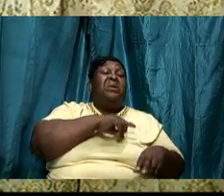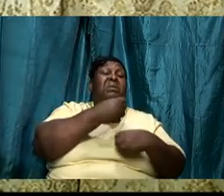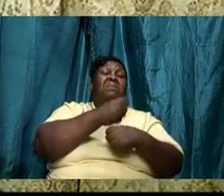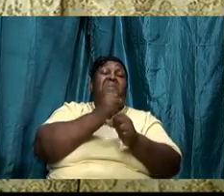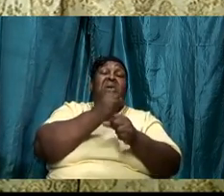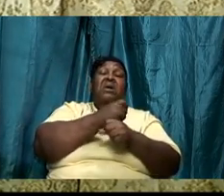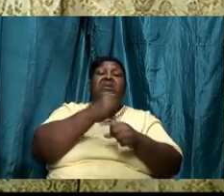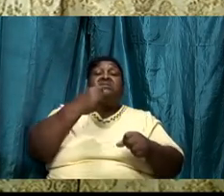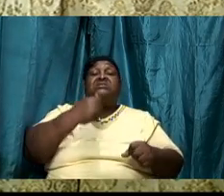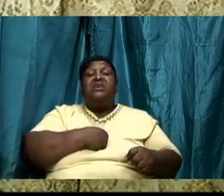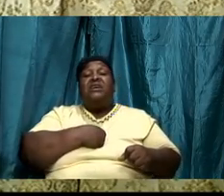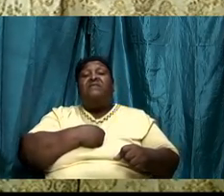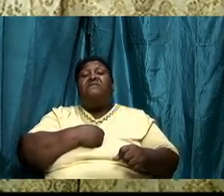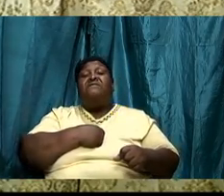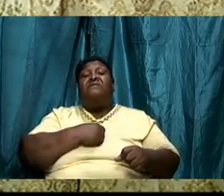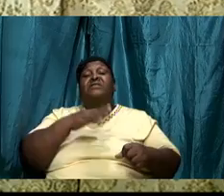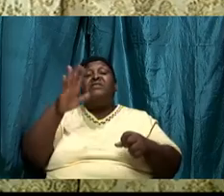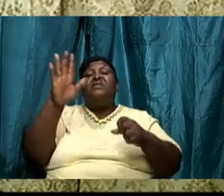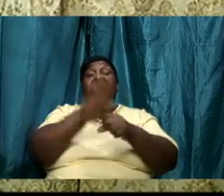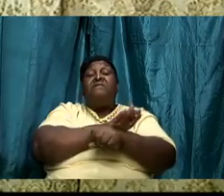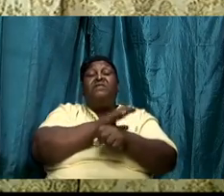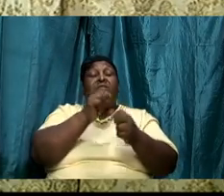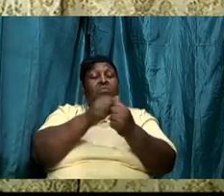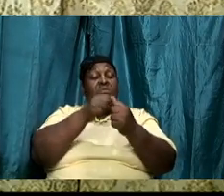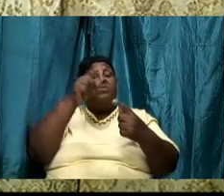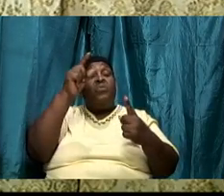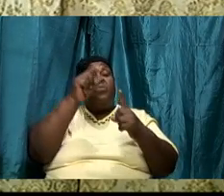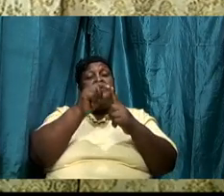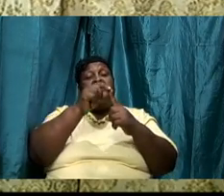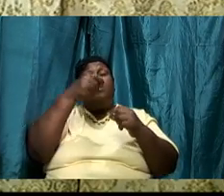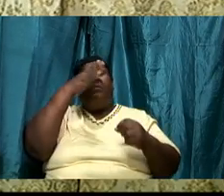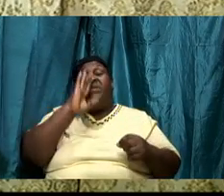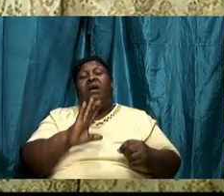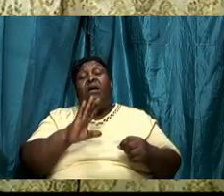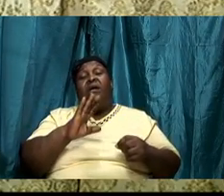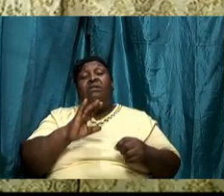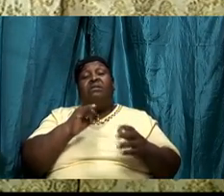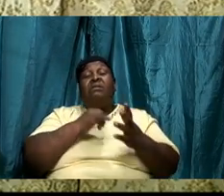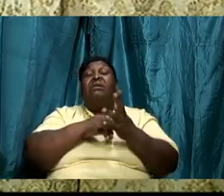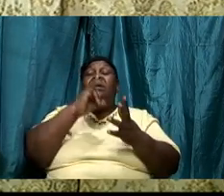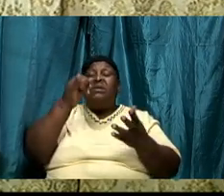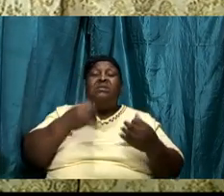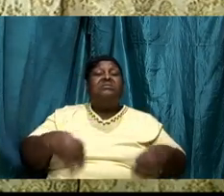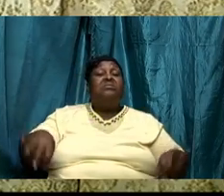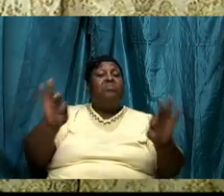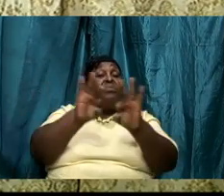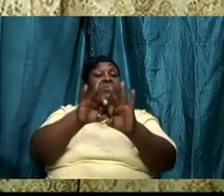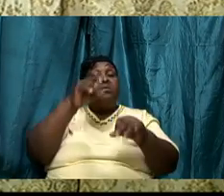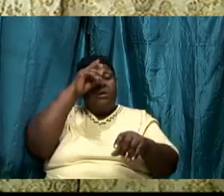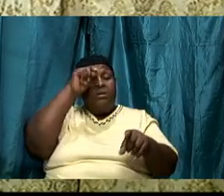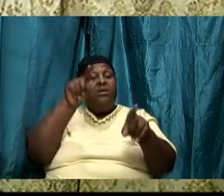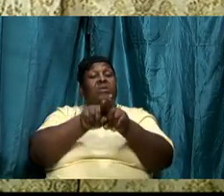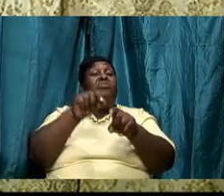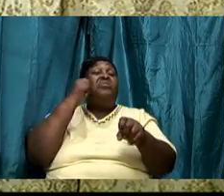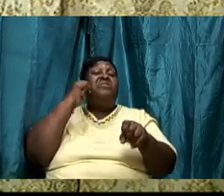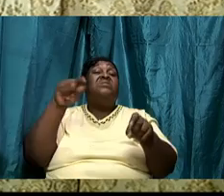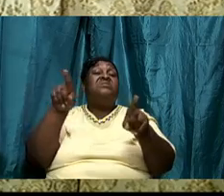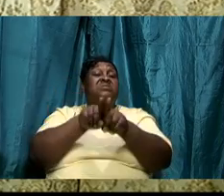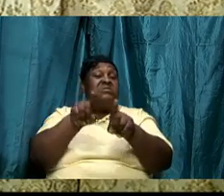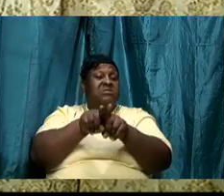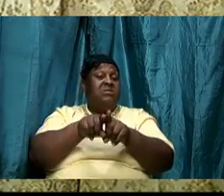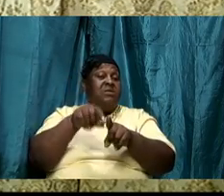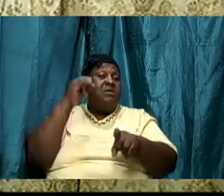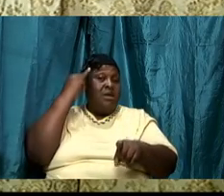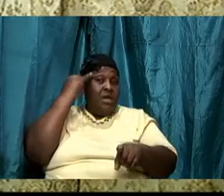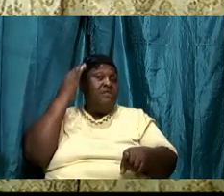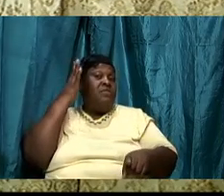to be filled with the word it is important brothers and sisters that we get in the word if we